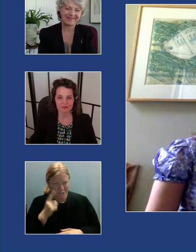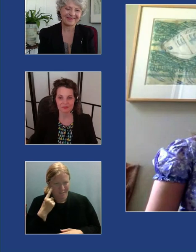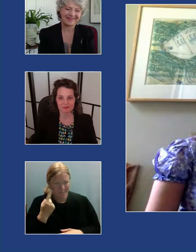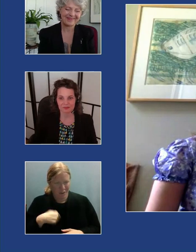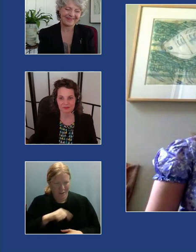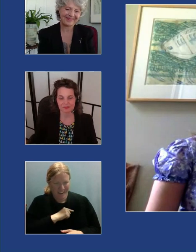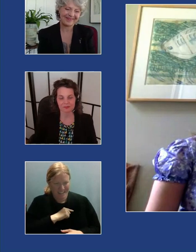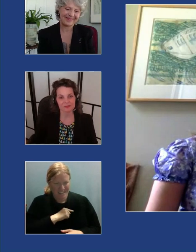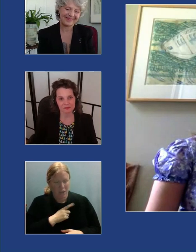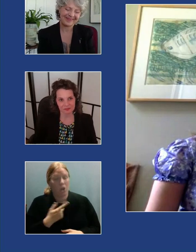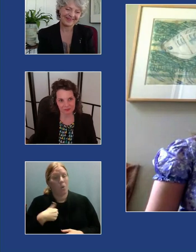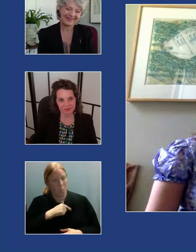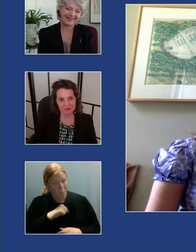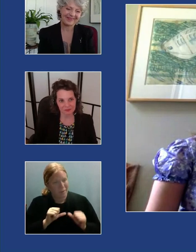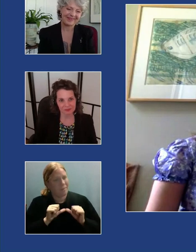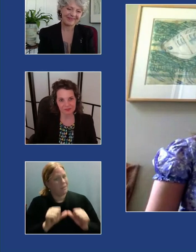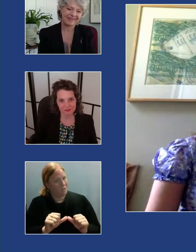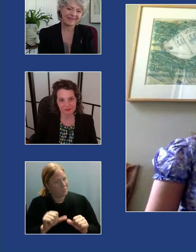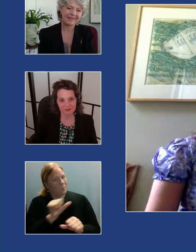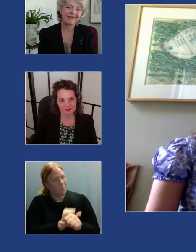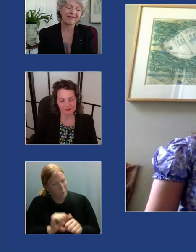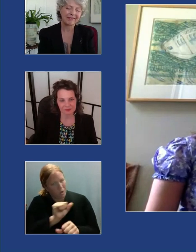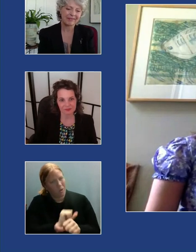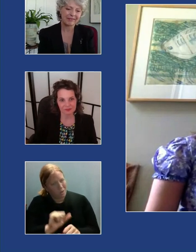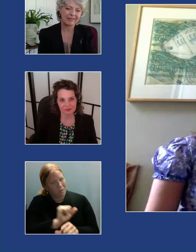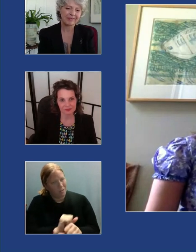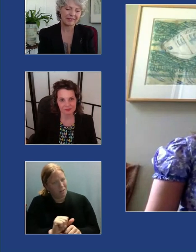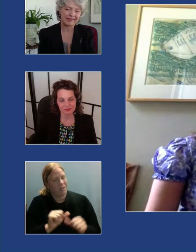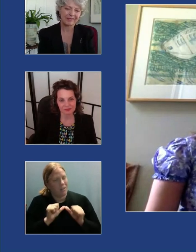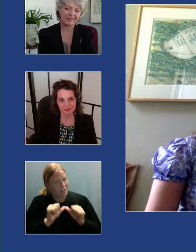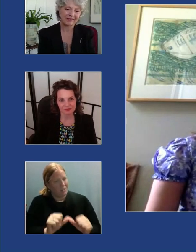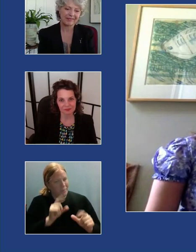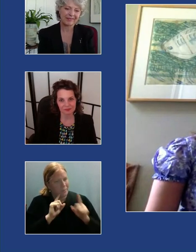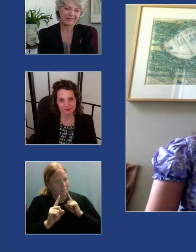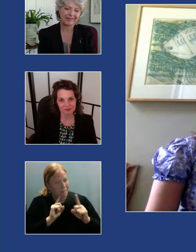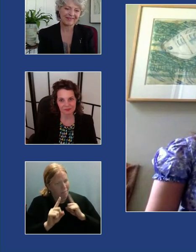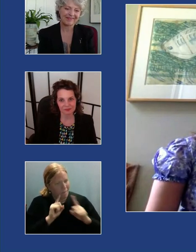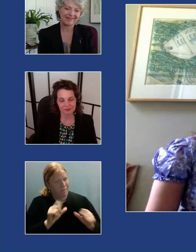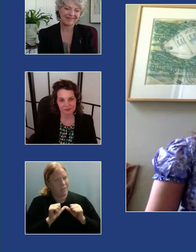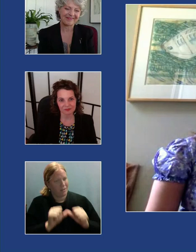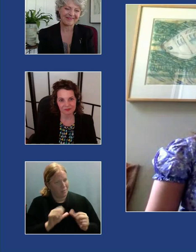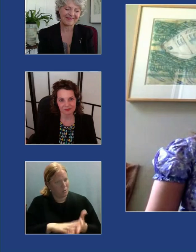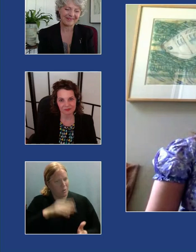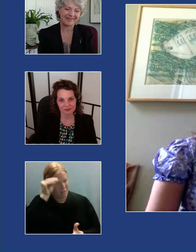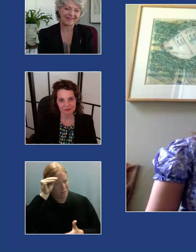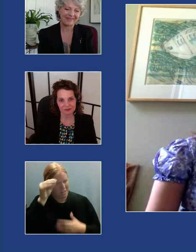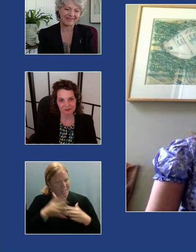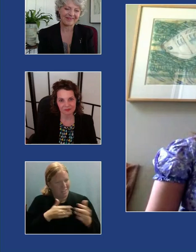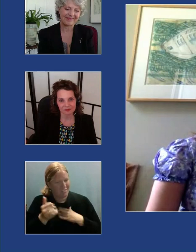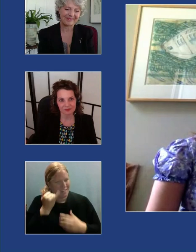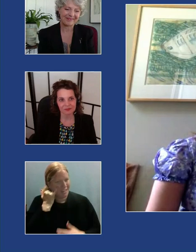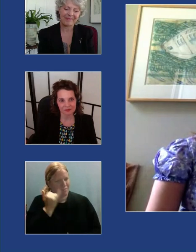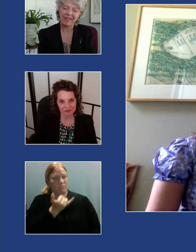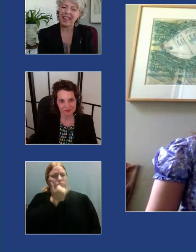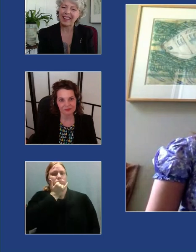and and continue the dialogue and continue learning um even when there's definitely hiccups along the way